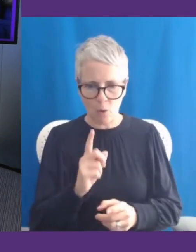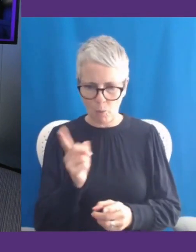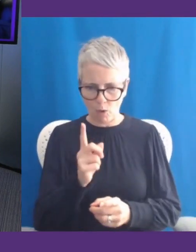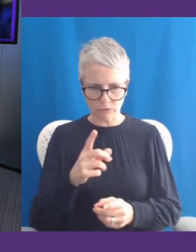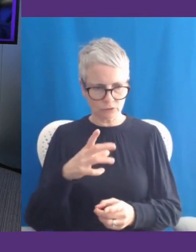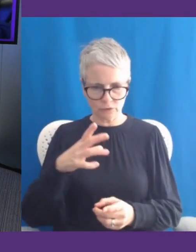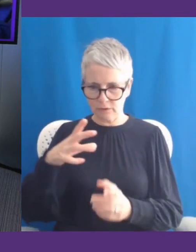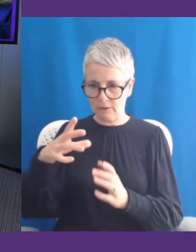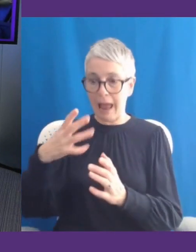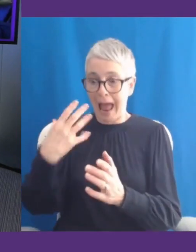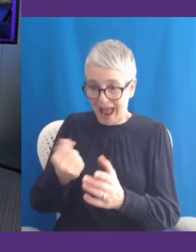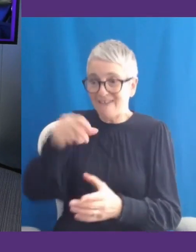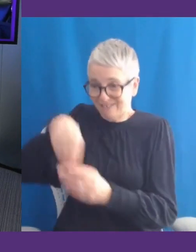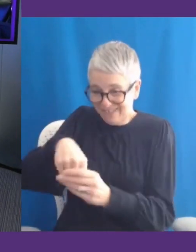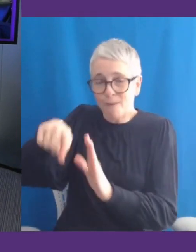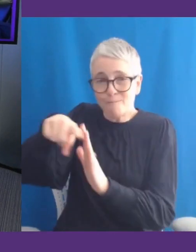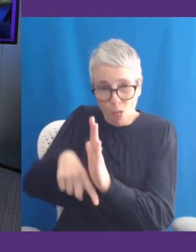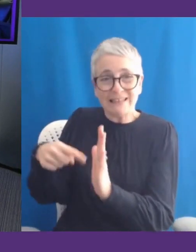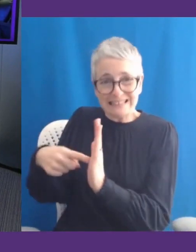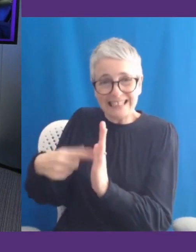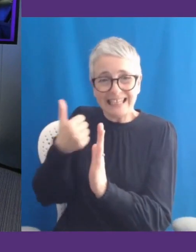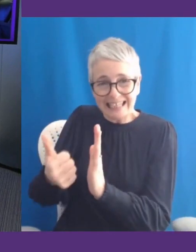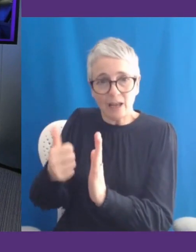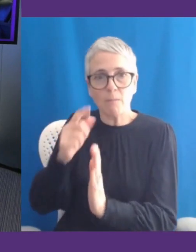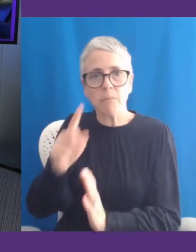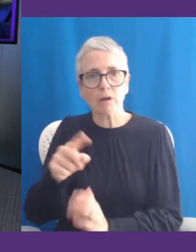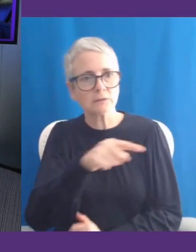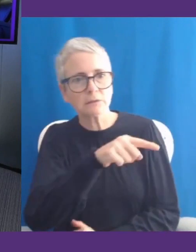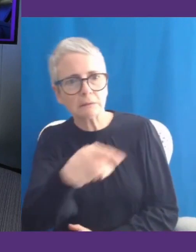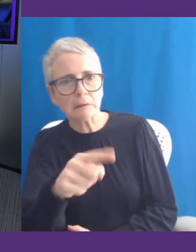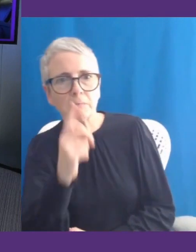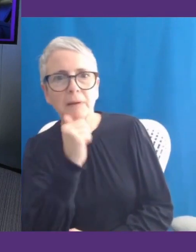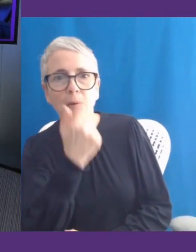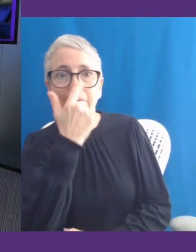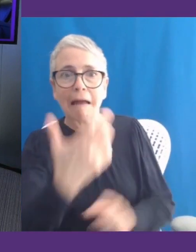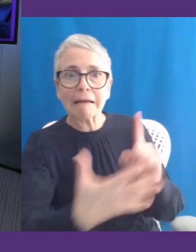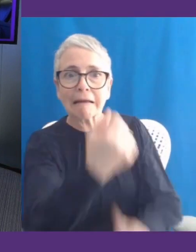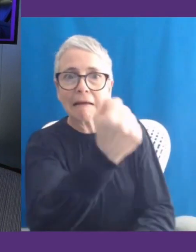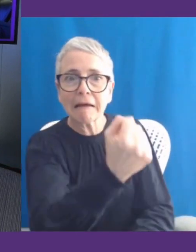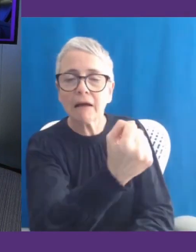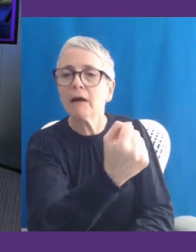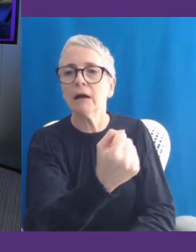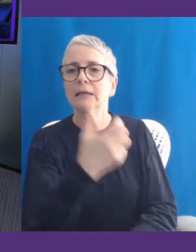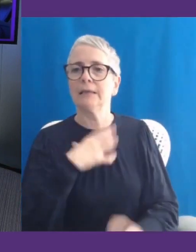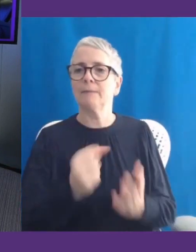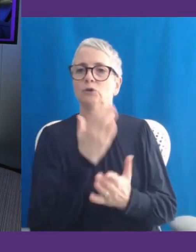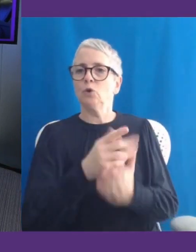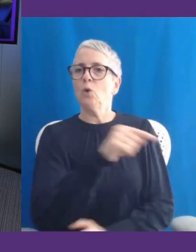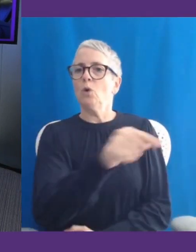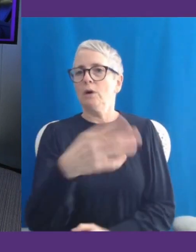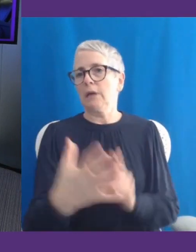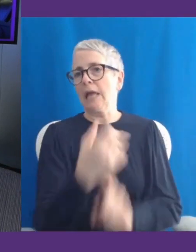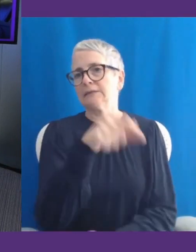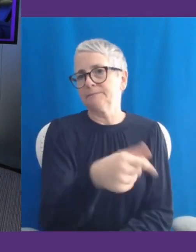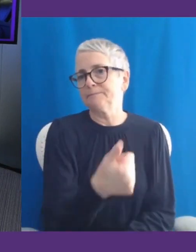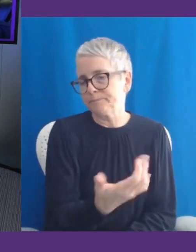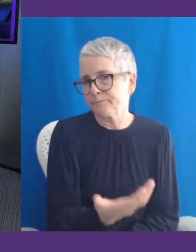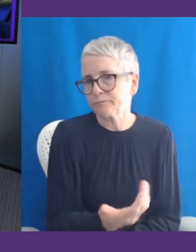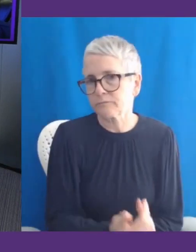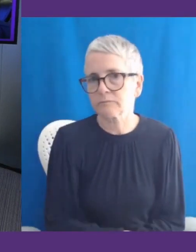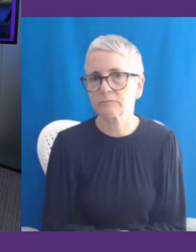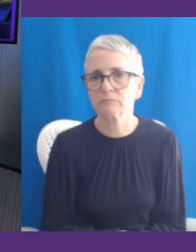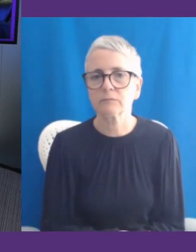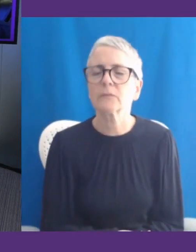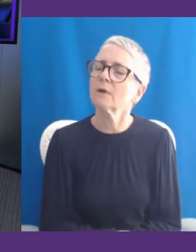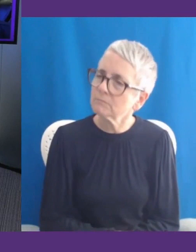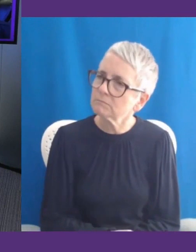actually available for everybody. Interesting if you've made me remember we've got access to work talking at lunchtime, you know, and